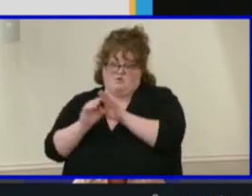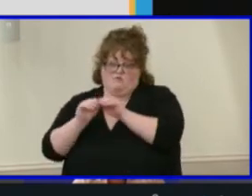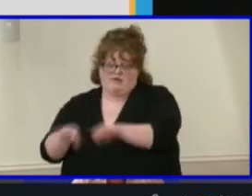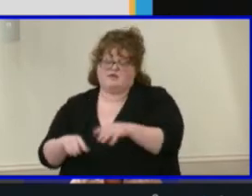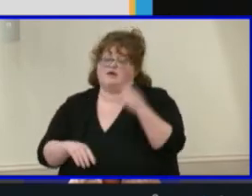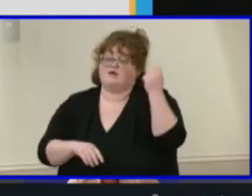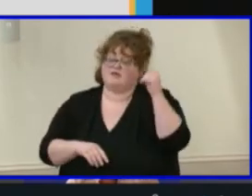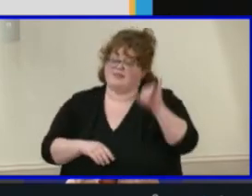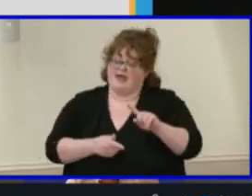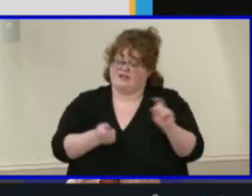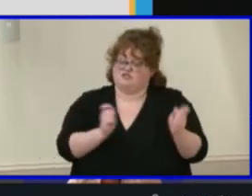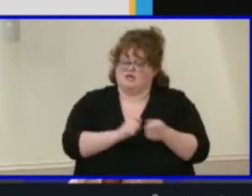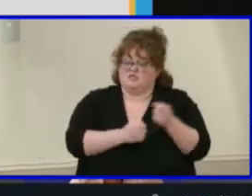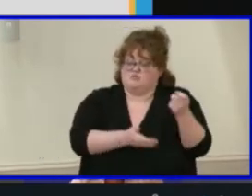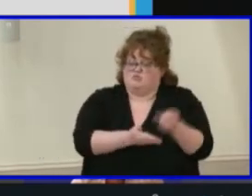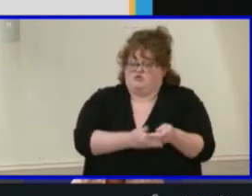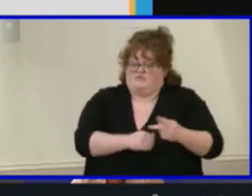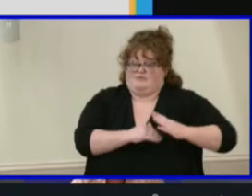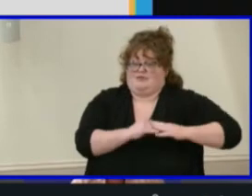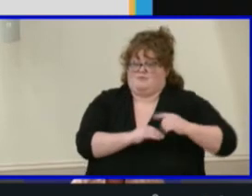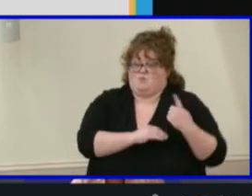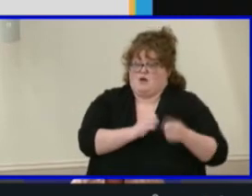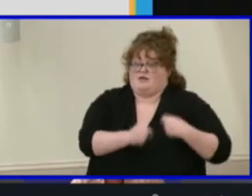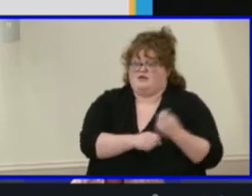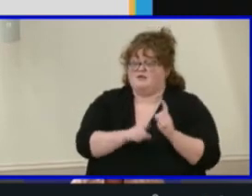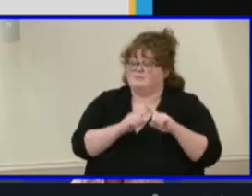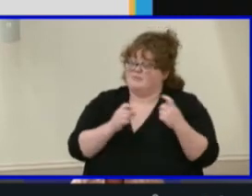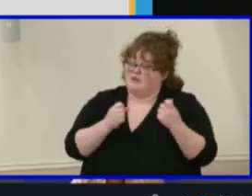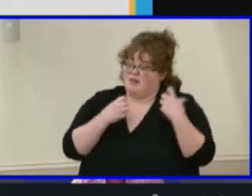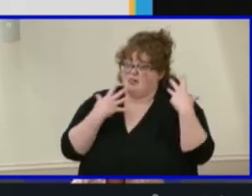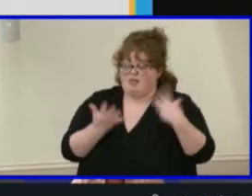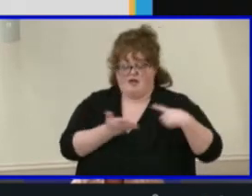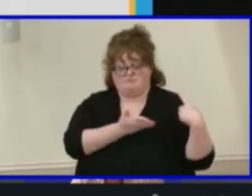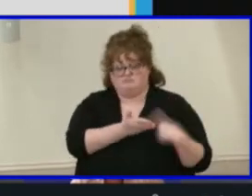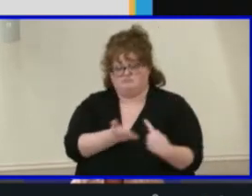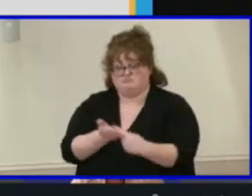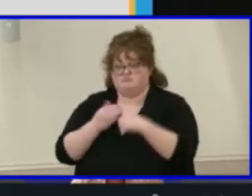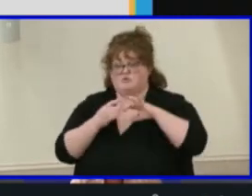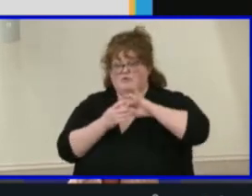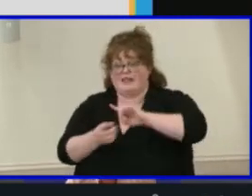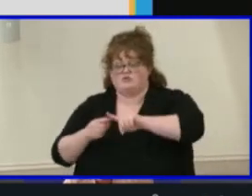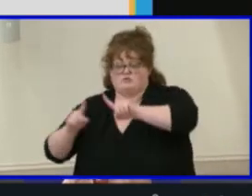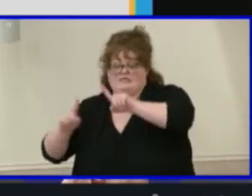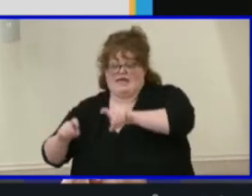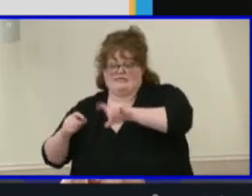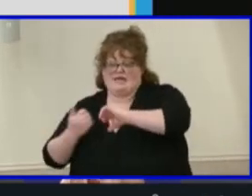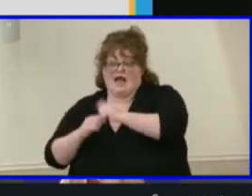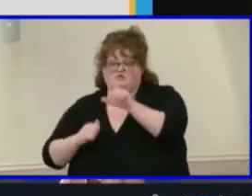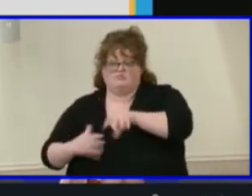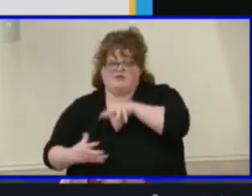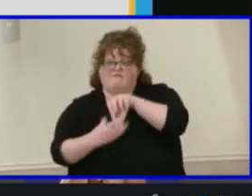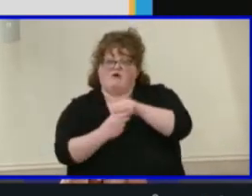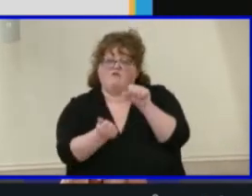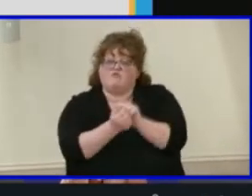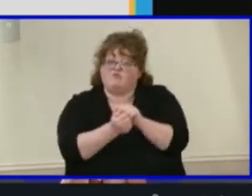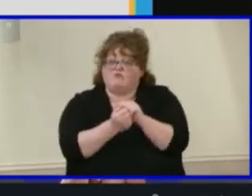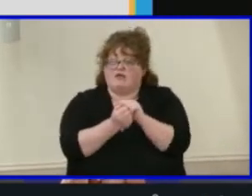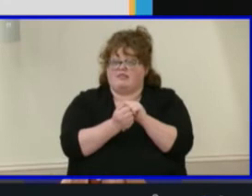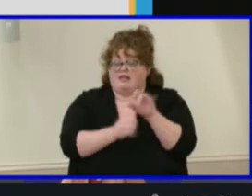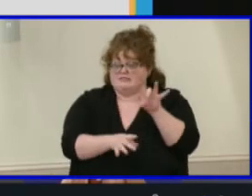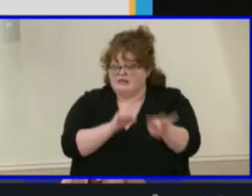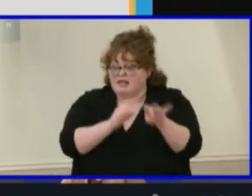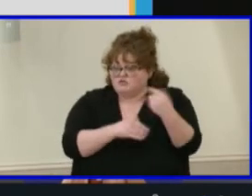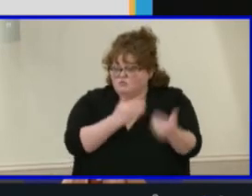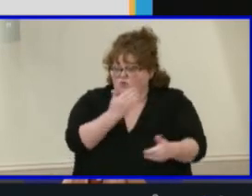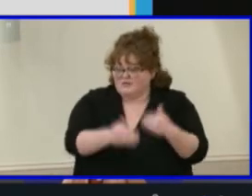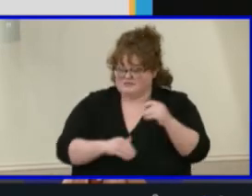only, there's been much discussion about the role of testing in the student selection process and whether it is the best indicator of a student's